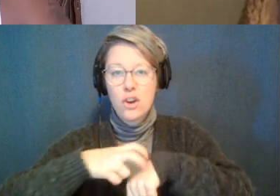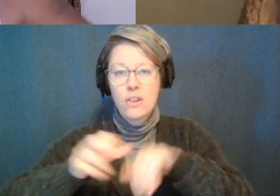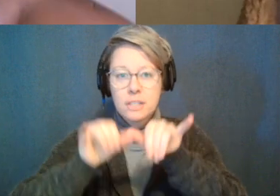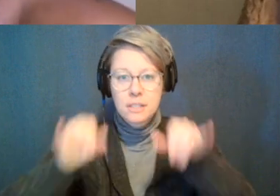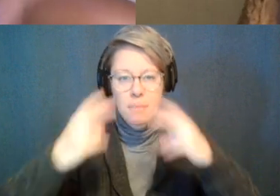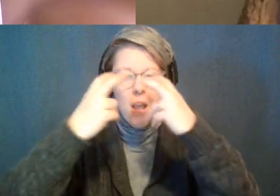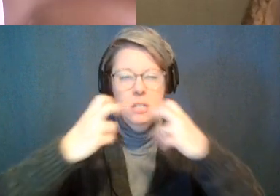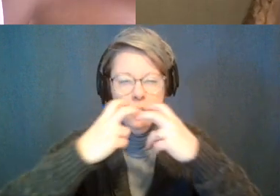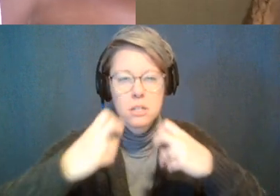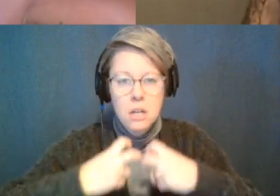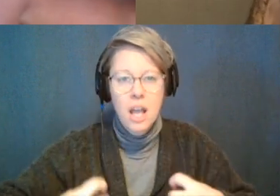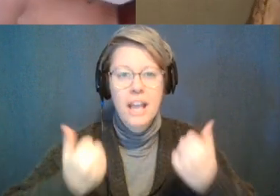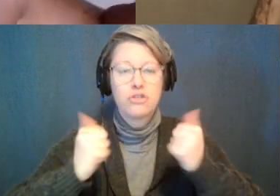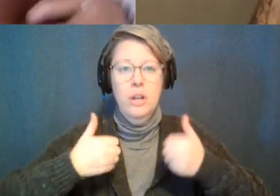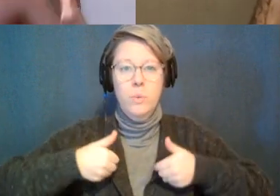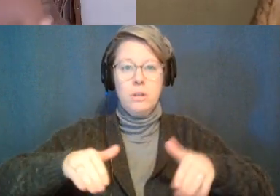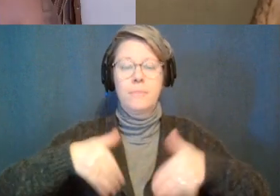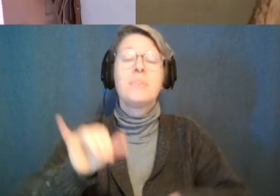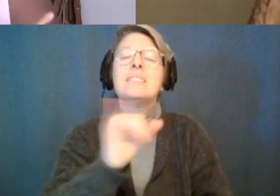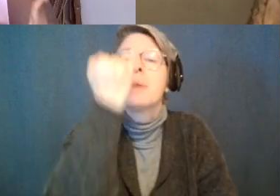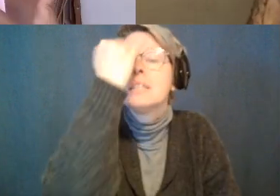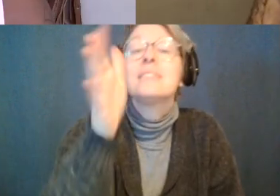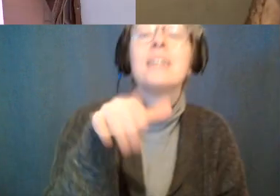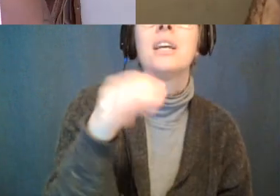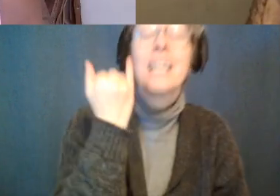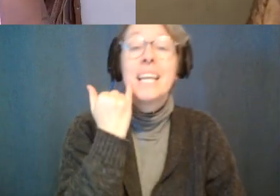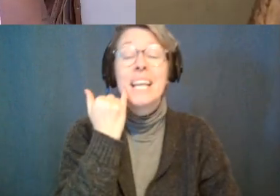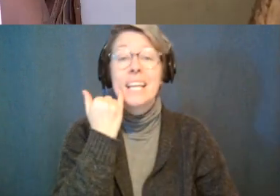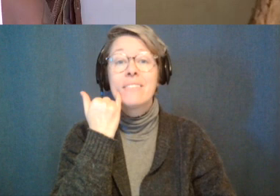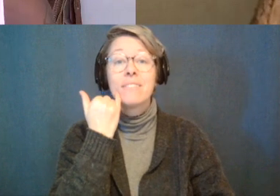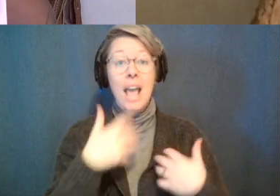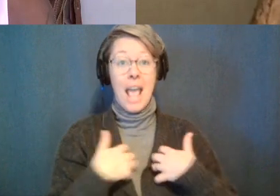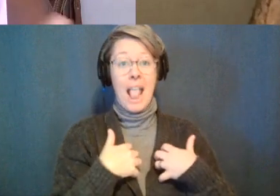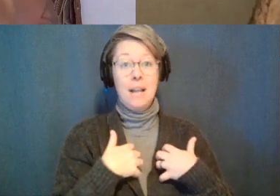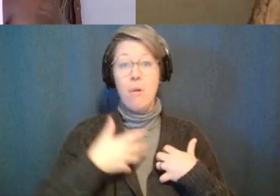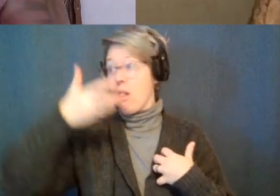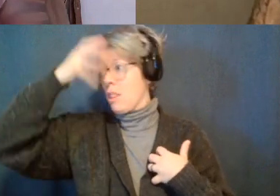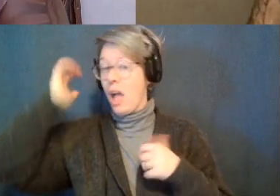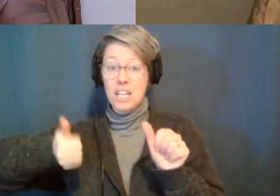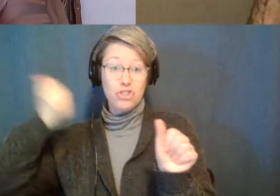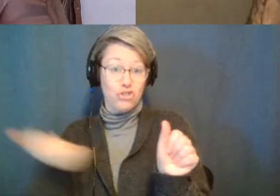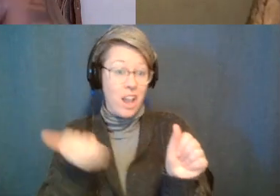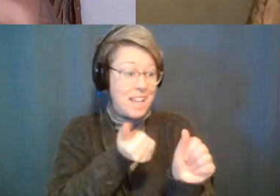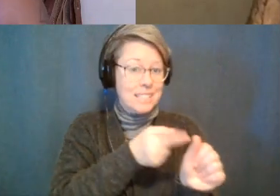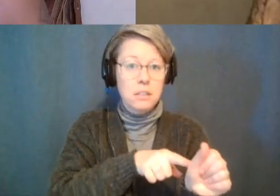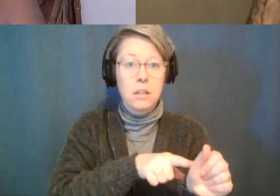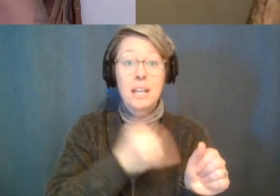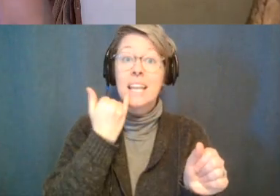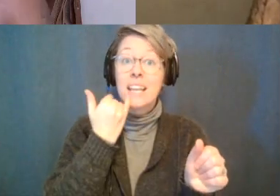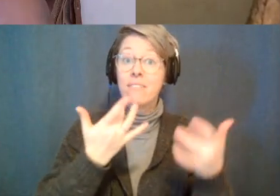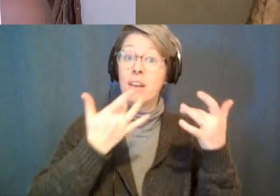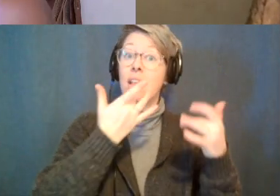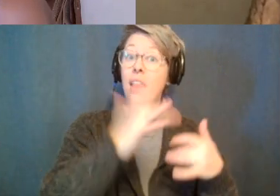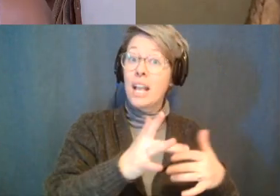a uh an antelope got away from a lion on the serengeti what does that antelope do when it gets back to the pride luckily it goes